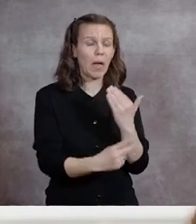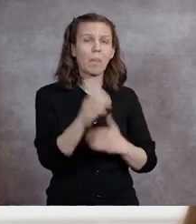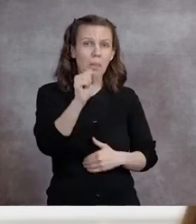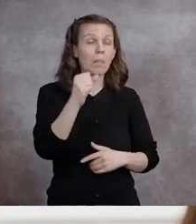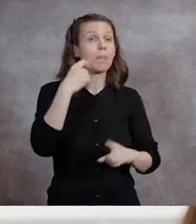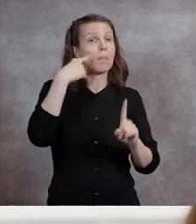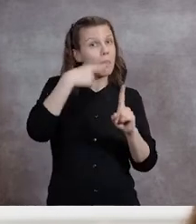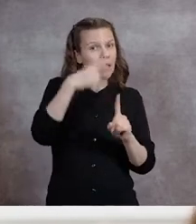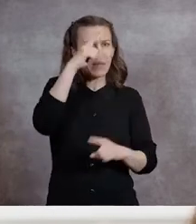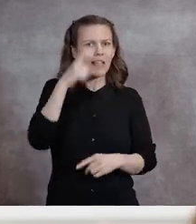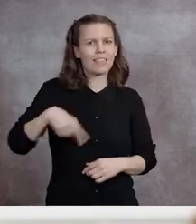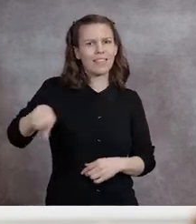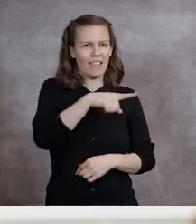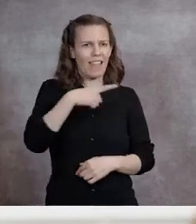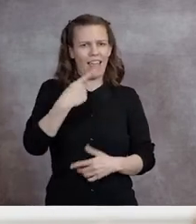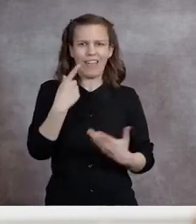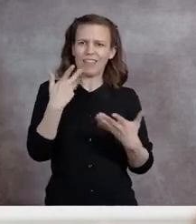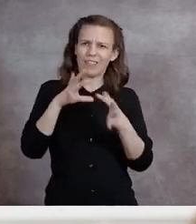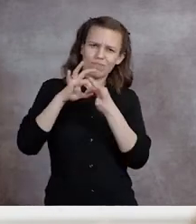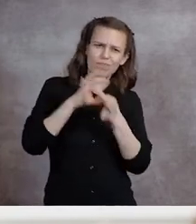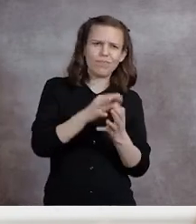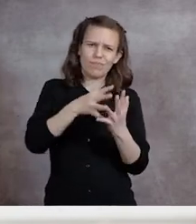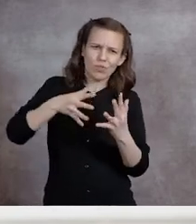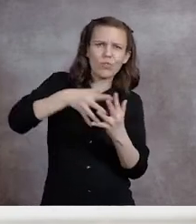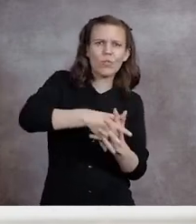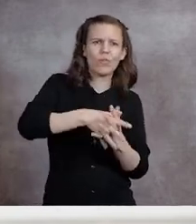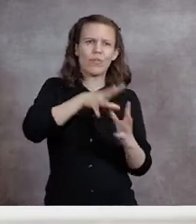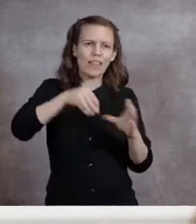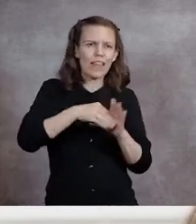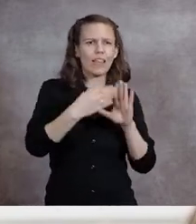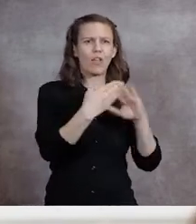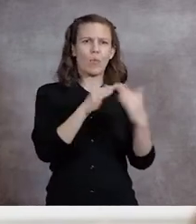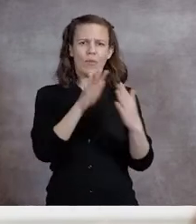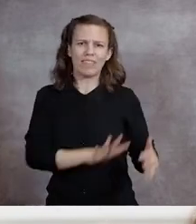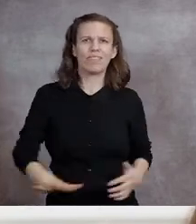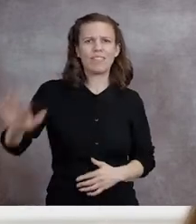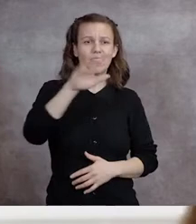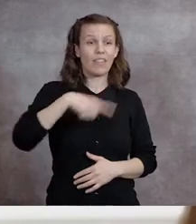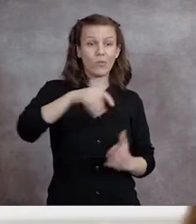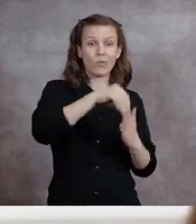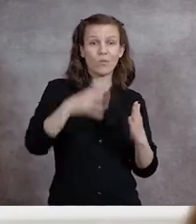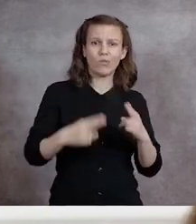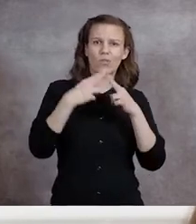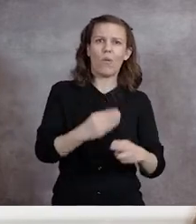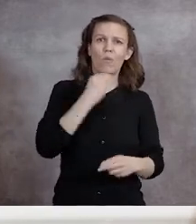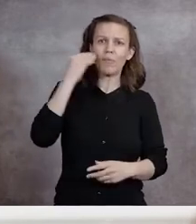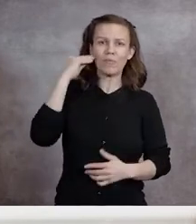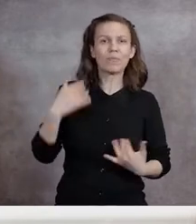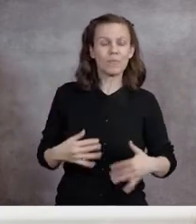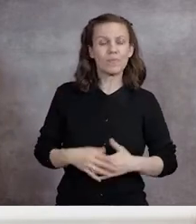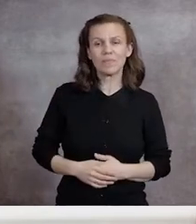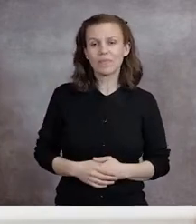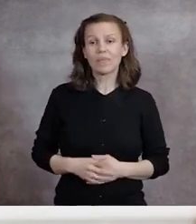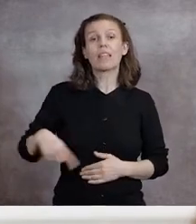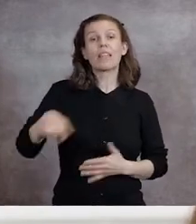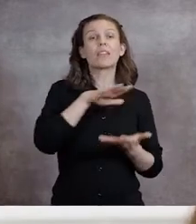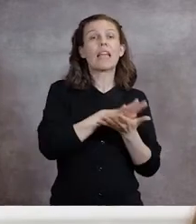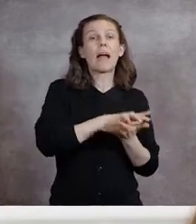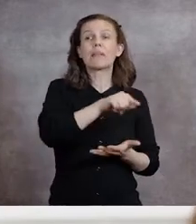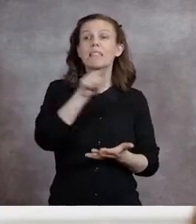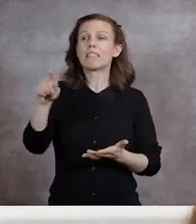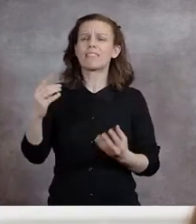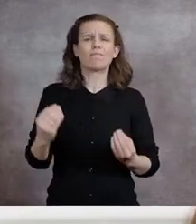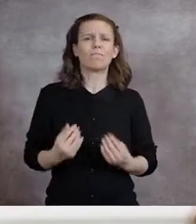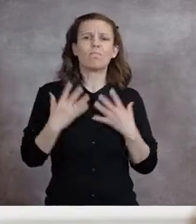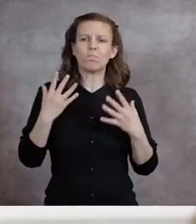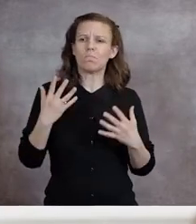but because they're rooted in the diverse regions and communities many of our students call home. These campuses not only enrich us with their